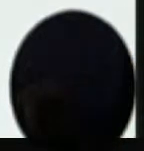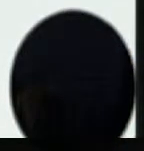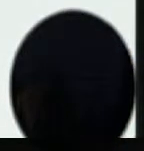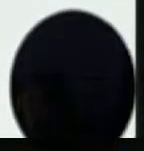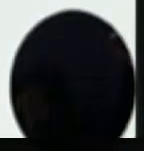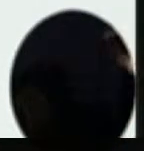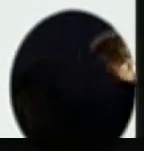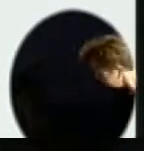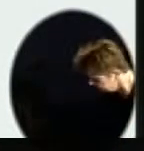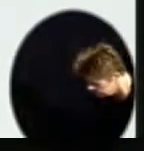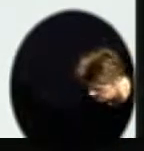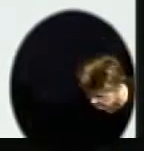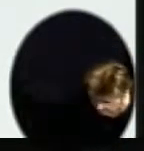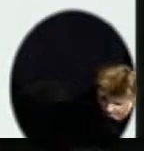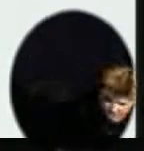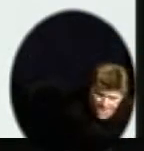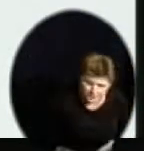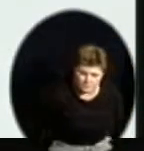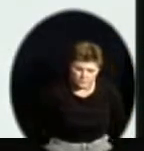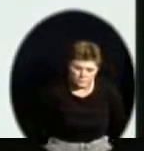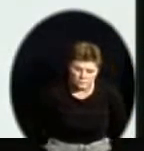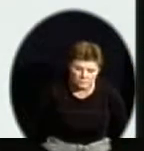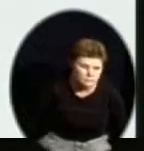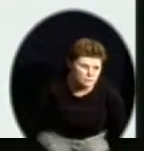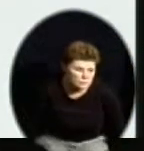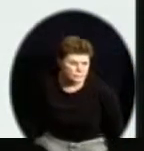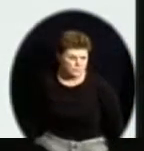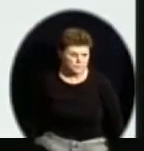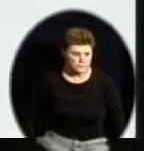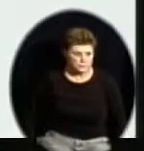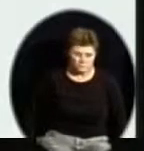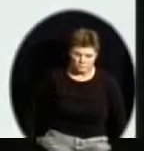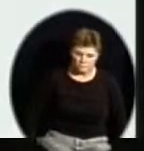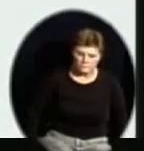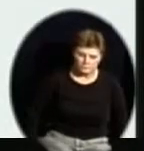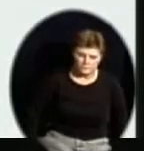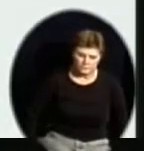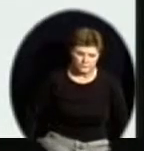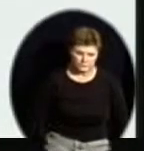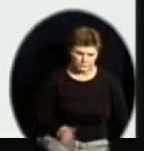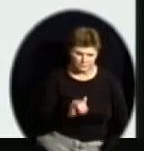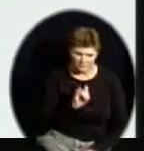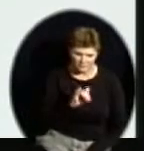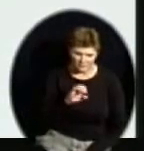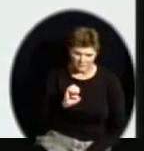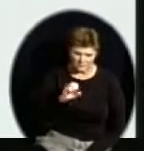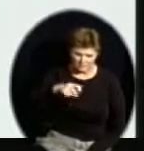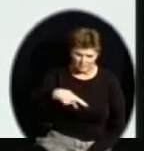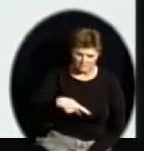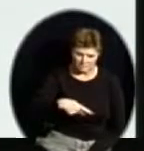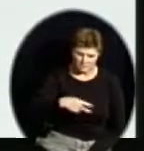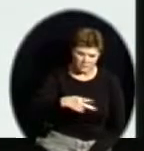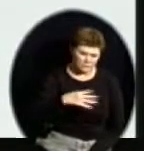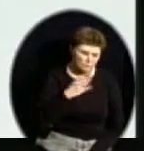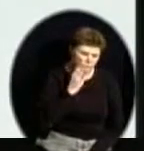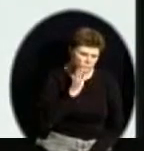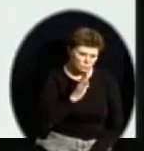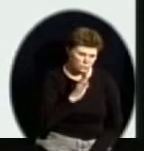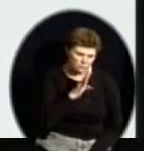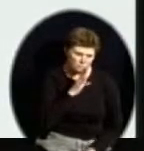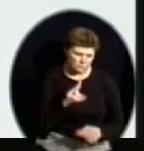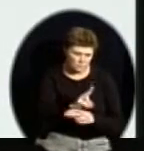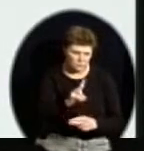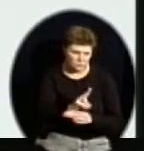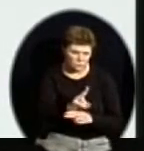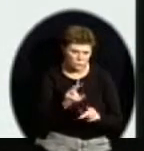Regardless if they need the assessment or not, IEP teams determine whether or not a student with disabilities needs to take a certain assessment. But the